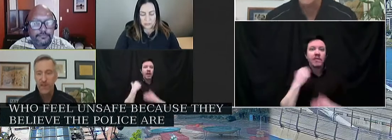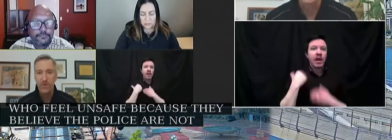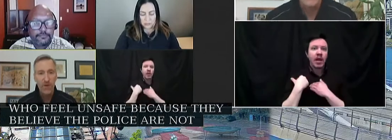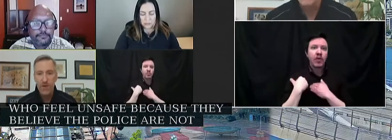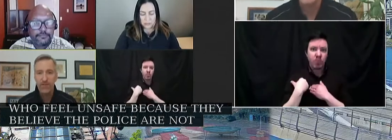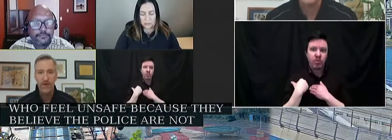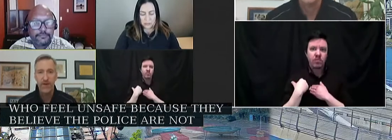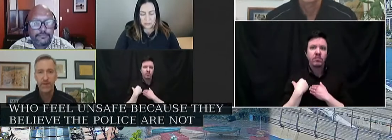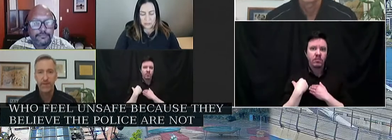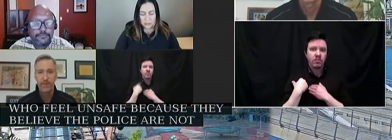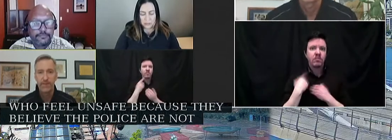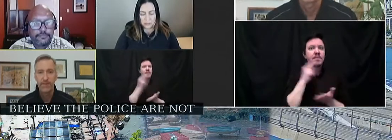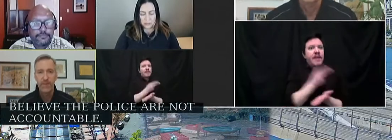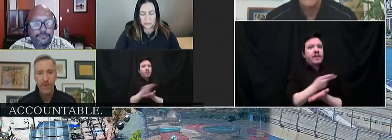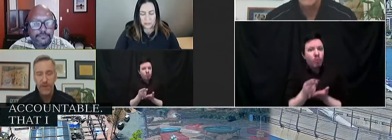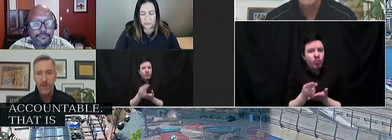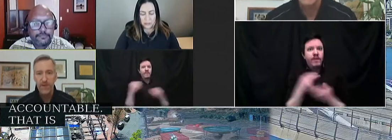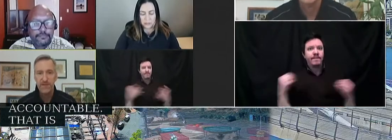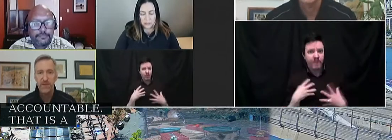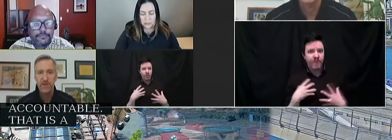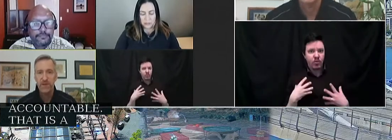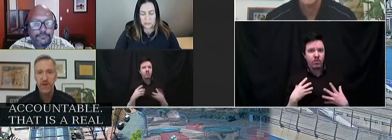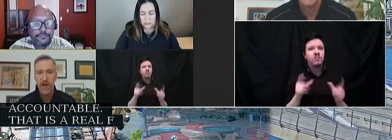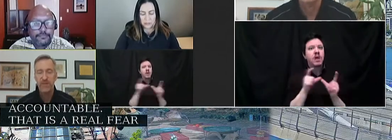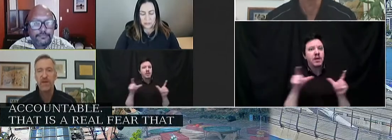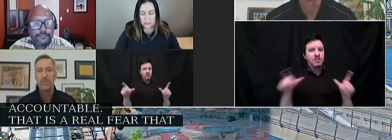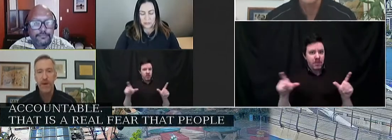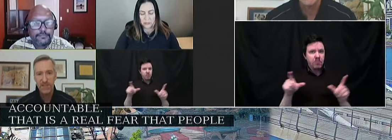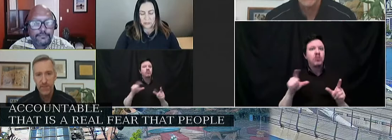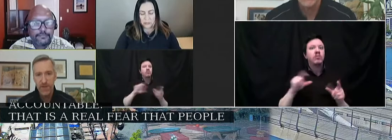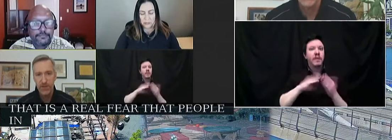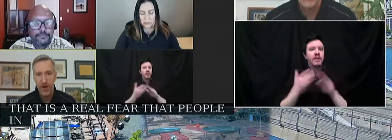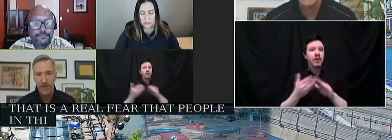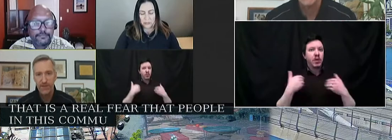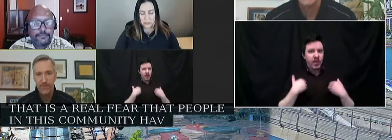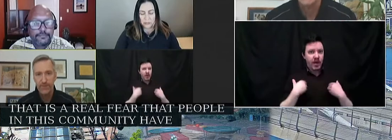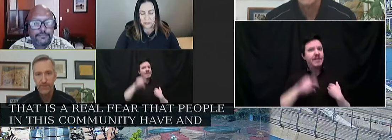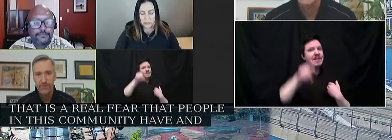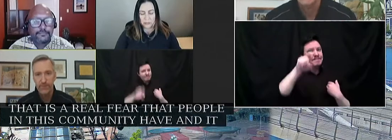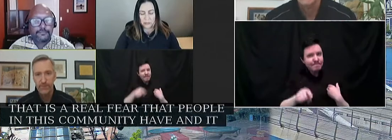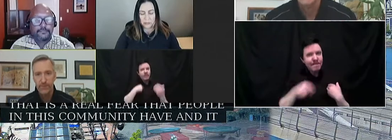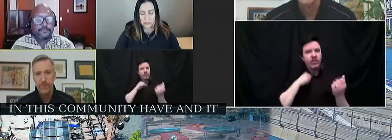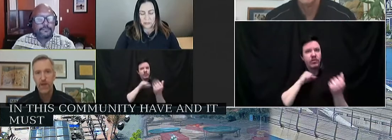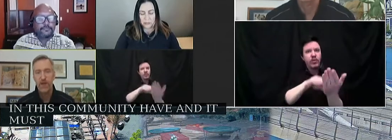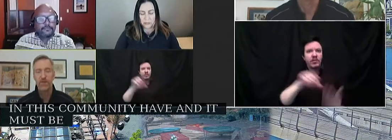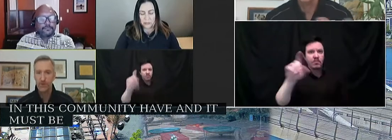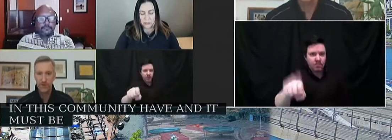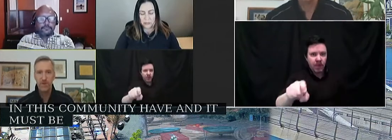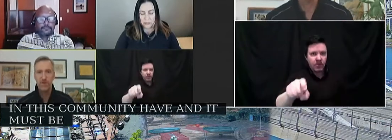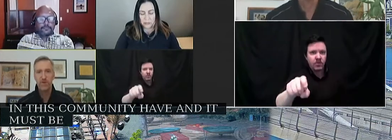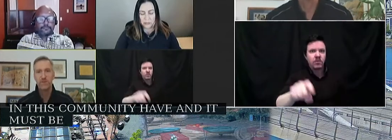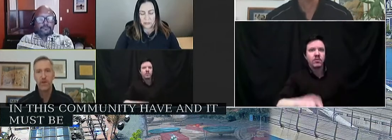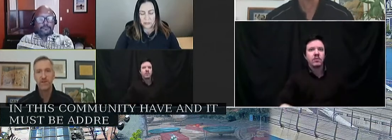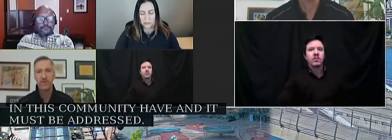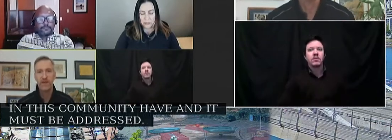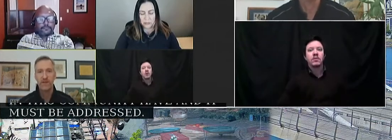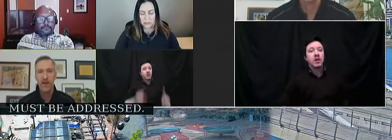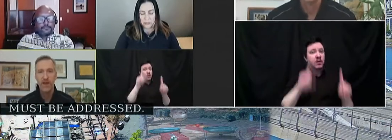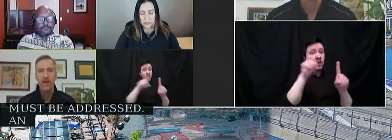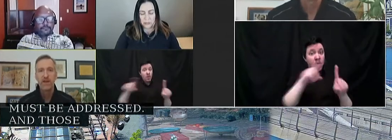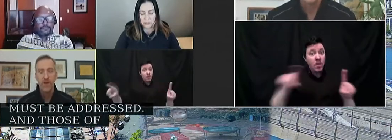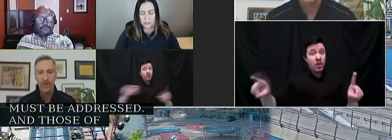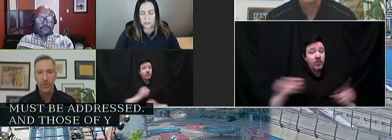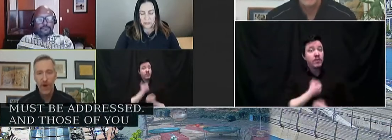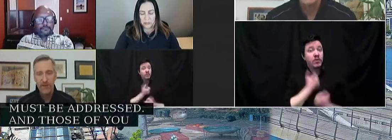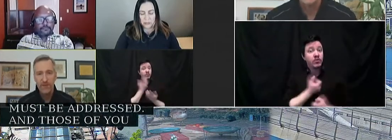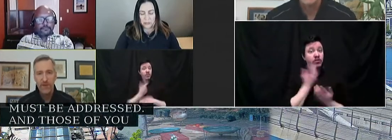That is a real fear that people in this community have and it must be addressed. And those of you who express that